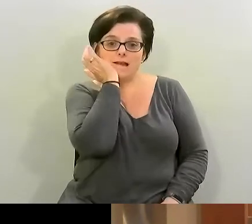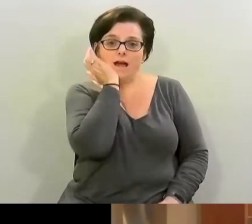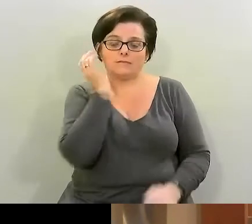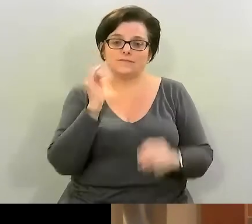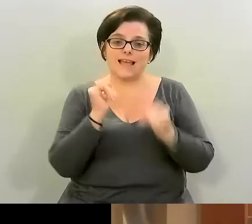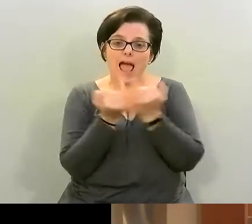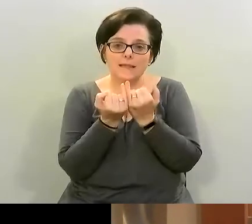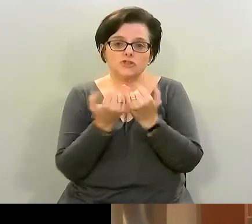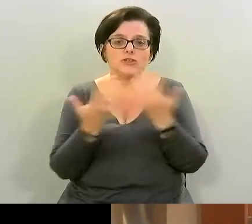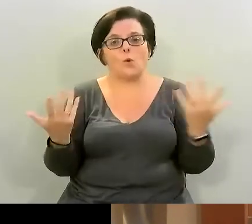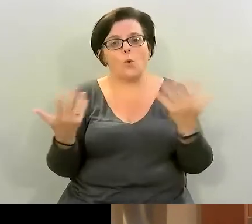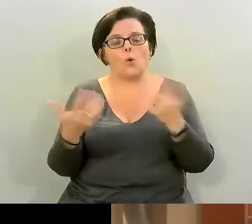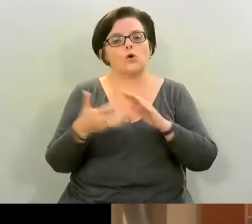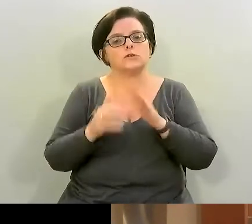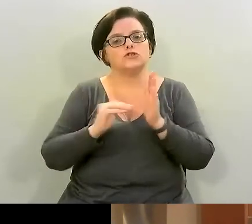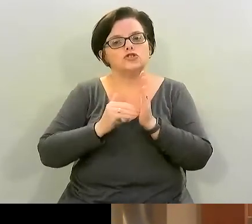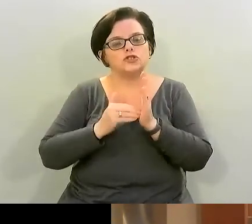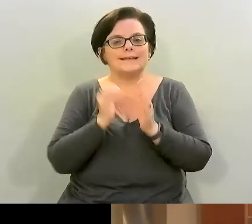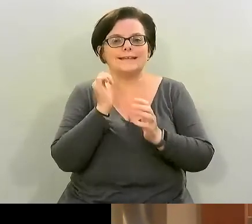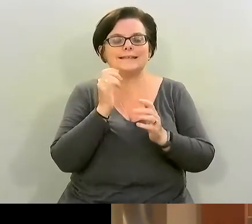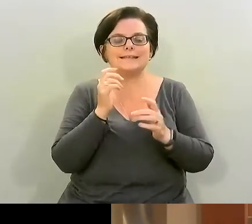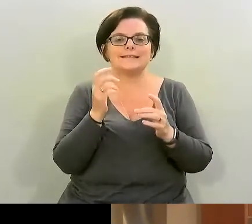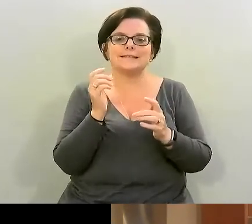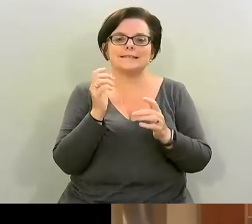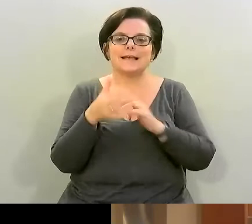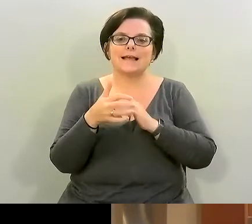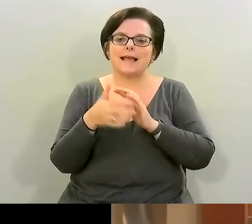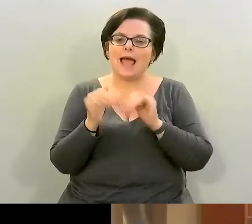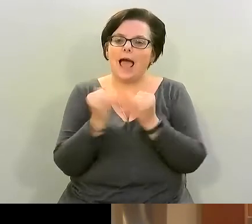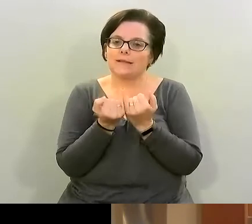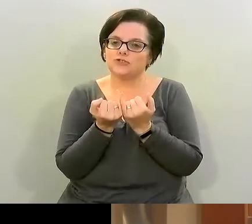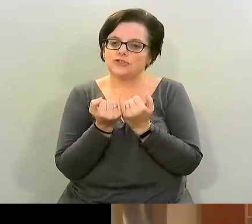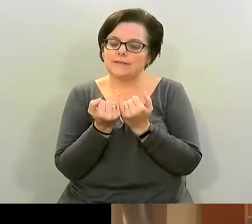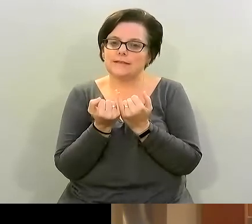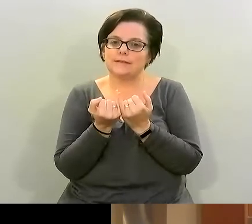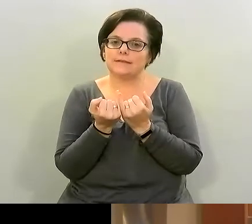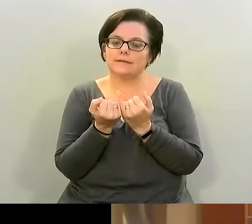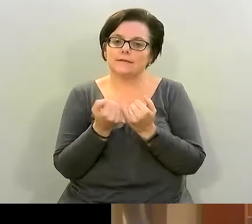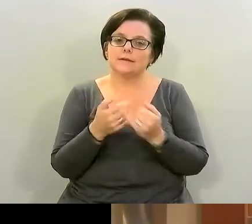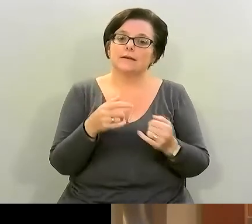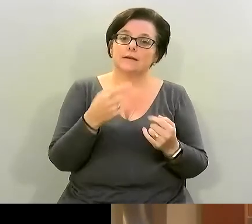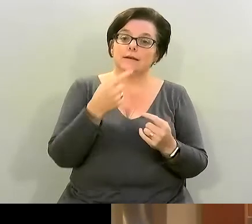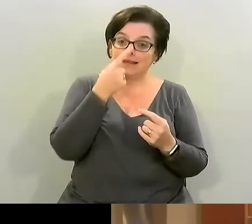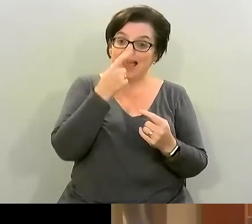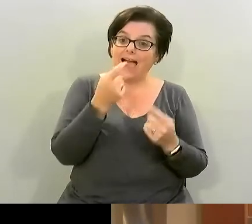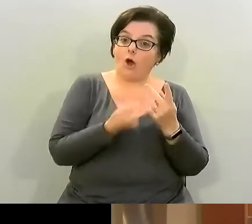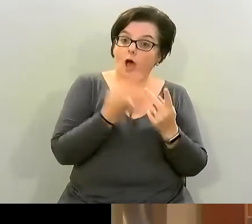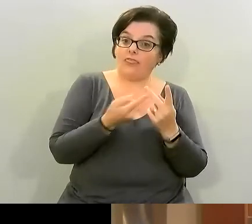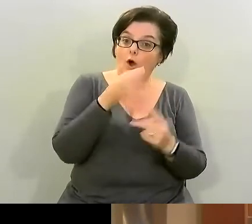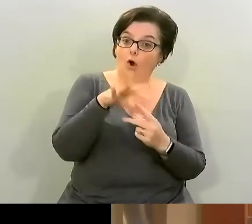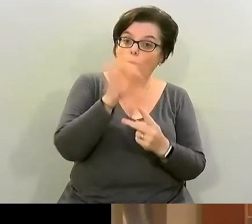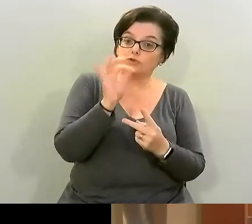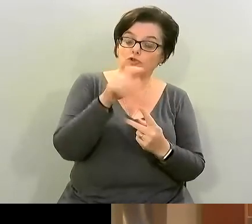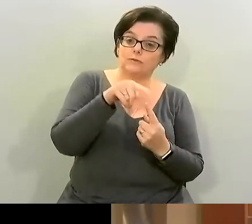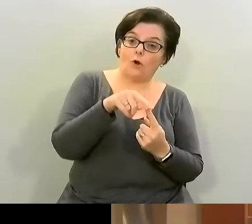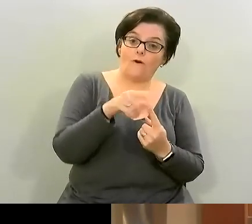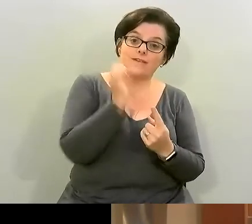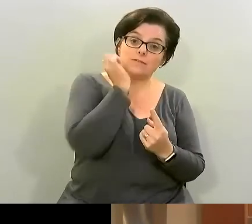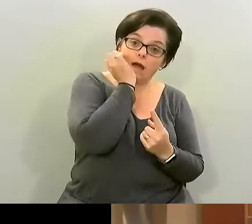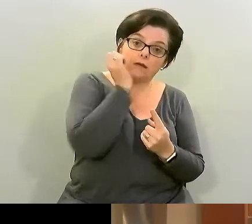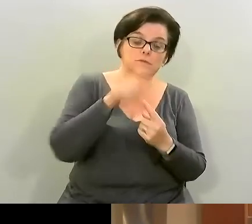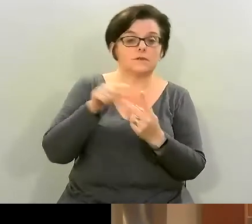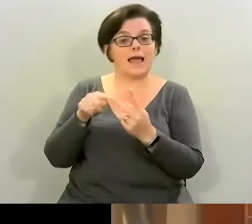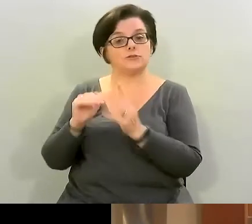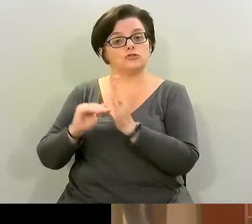or cheese allergy are there good substitutes for either well firstly nuts and then also cheese sure